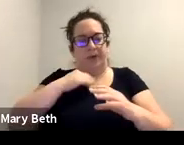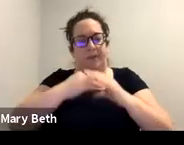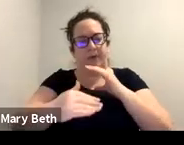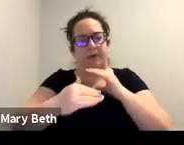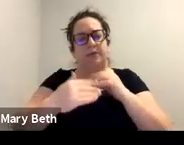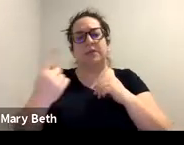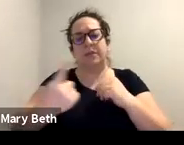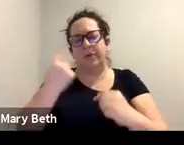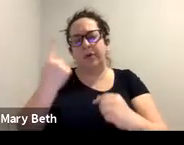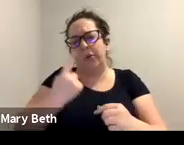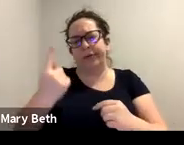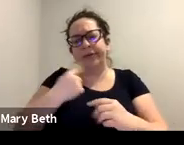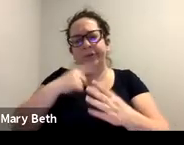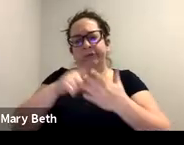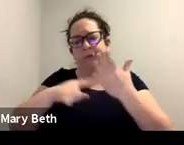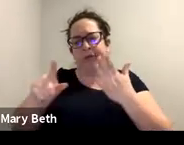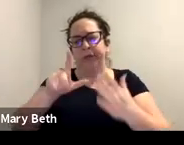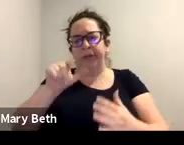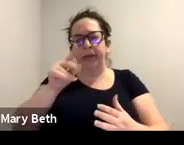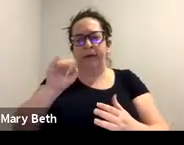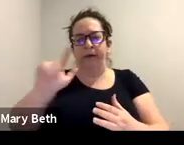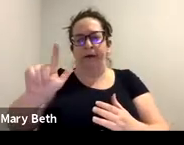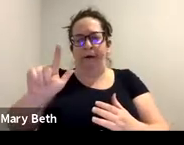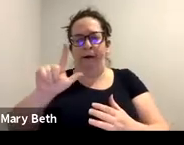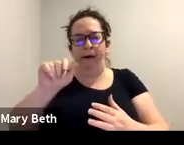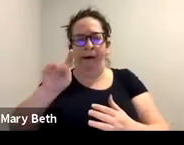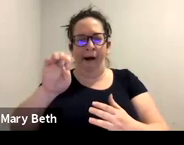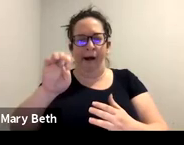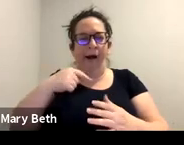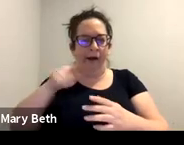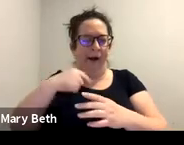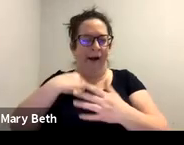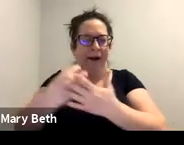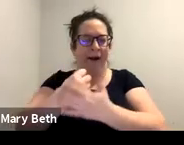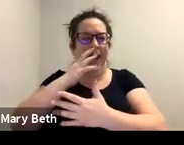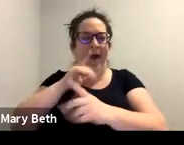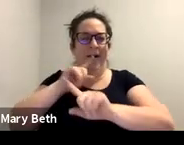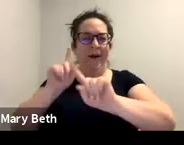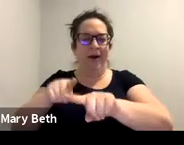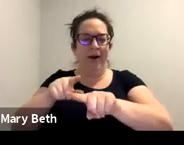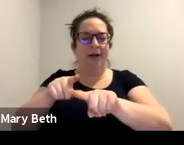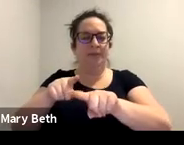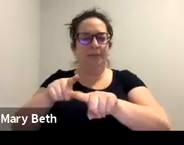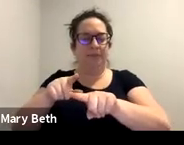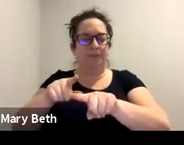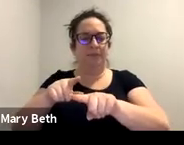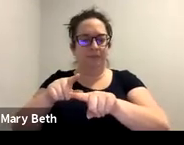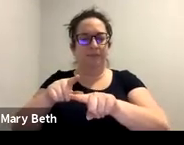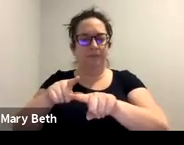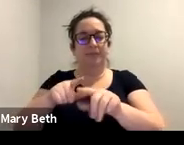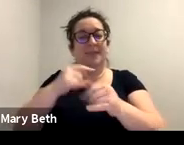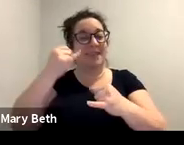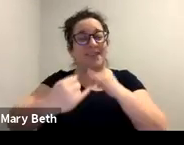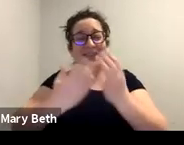the legal line email every day. Um, so usually you'll get a response within a day, if not two. And the last thing is,